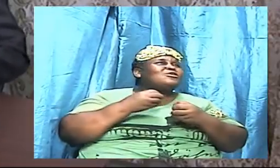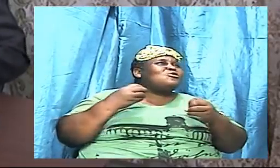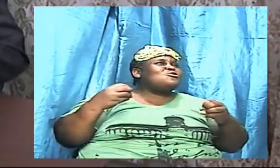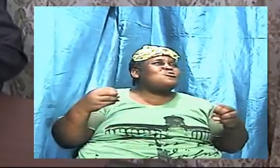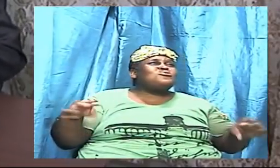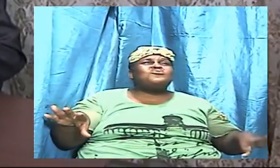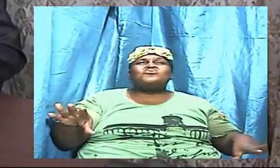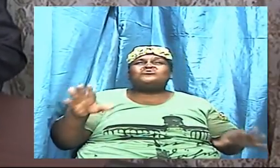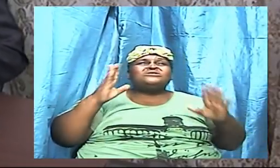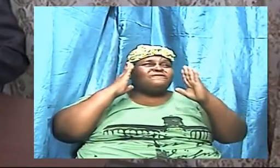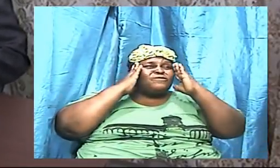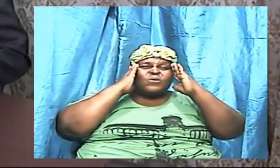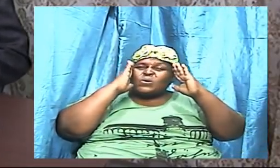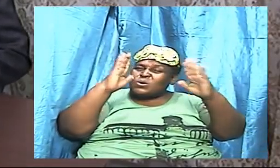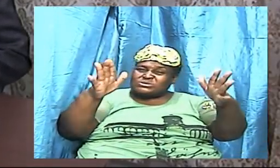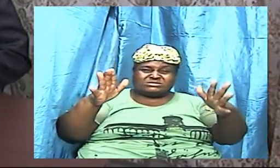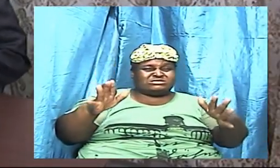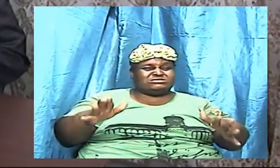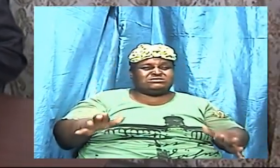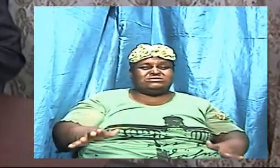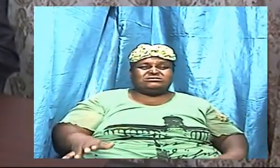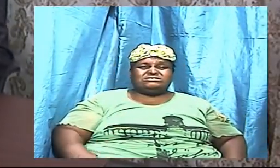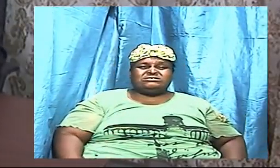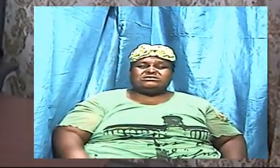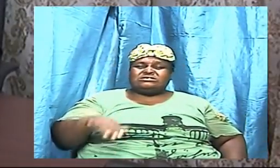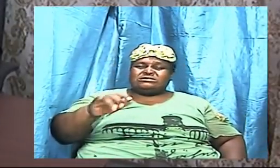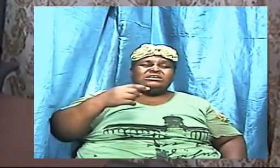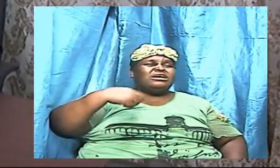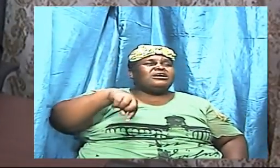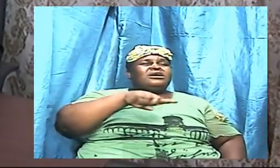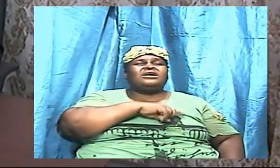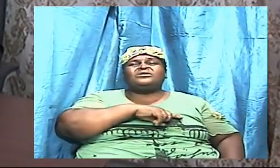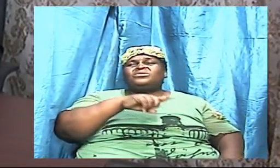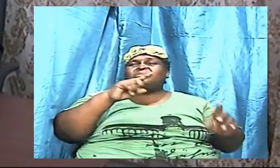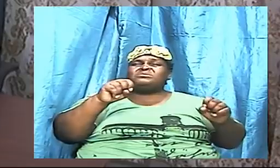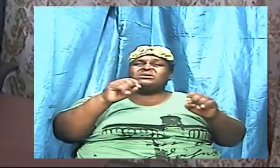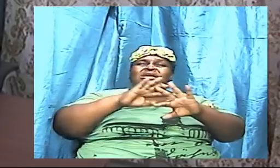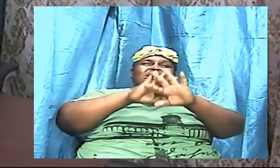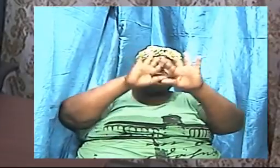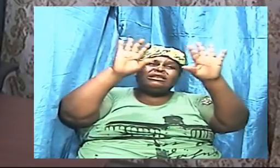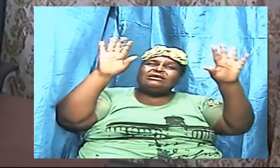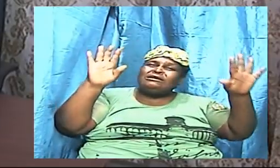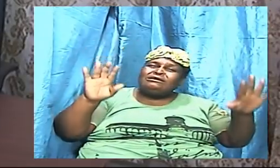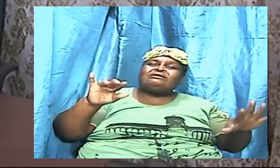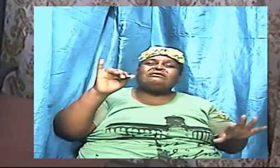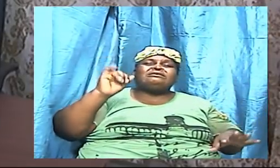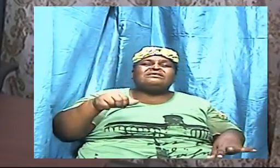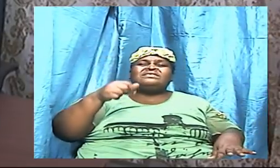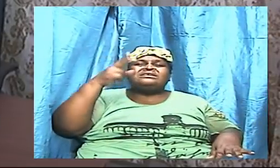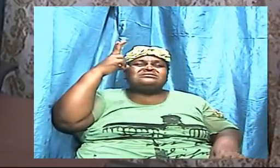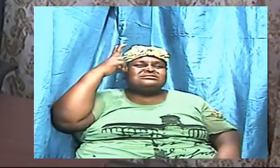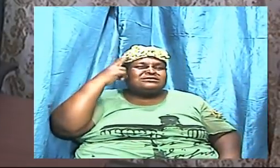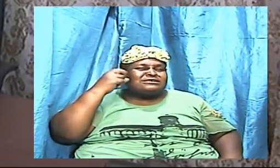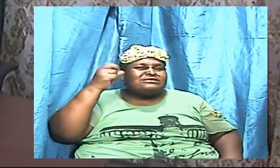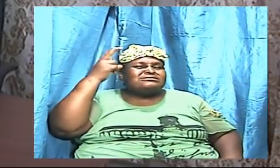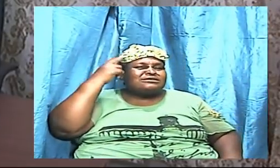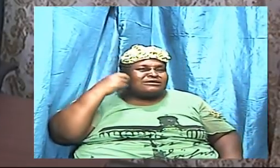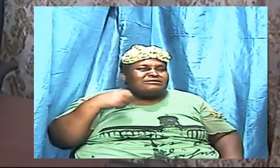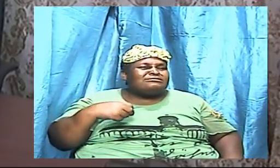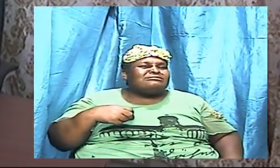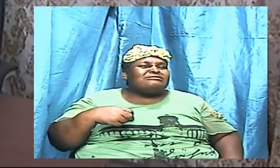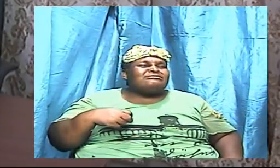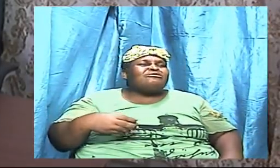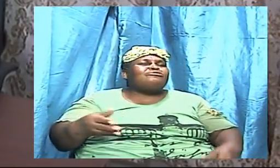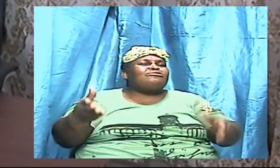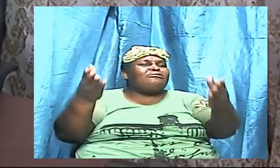that we must be clear cut that he is going to come in subtle